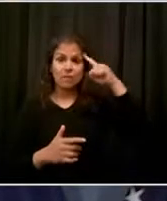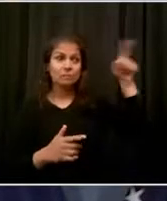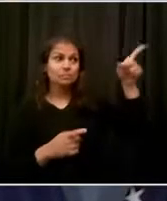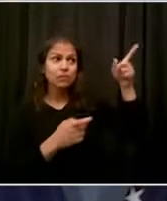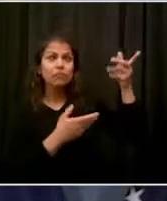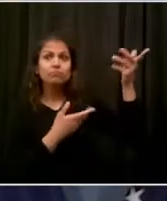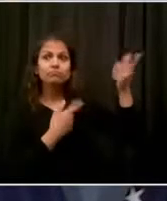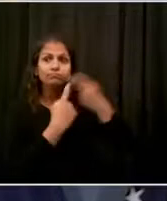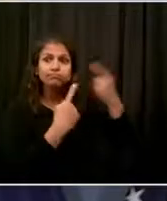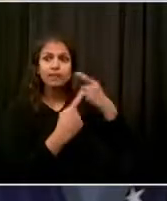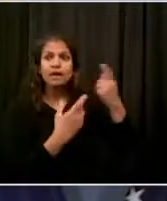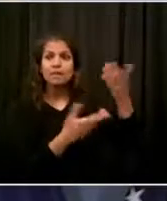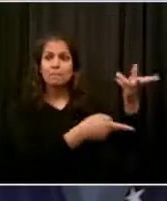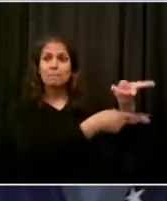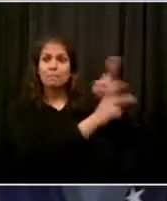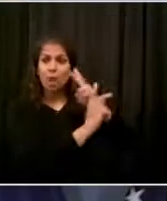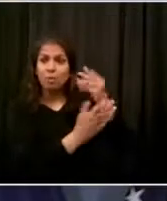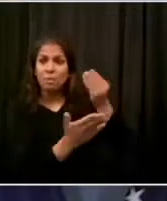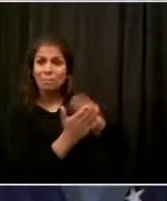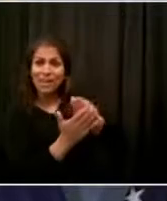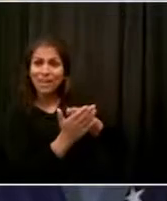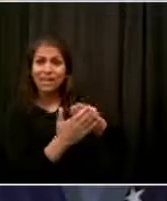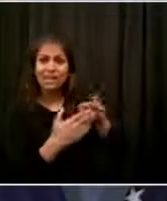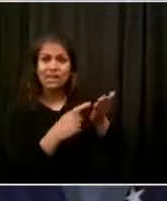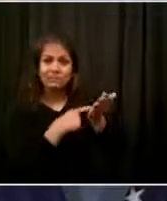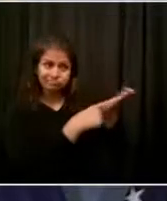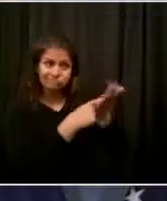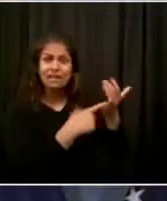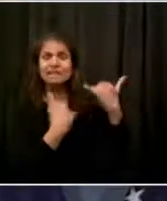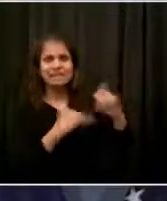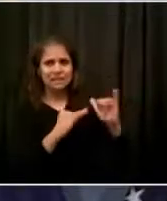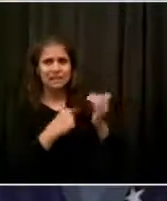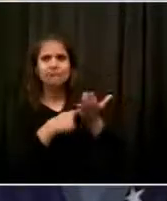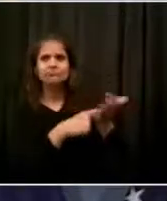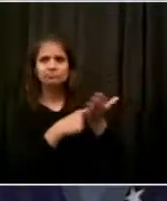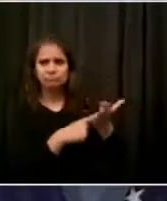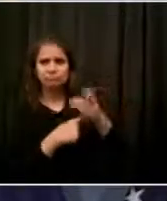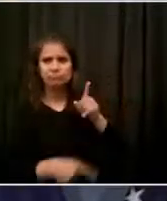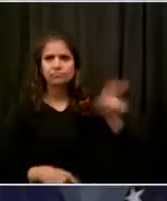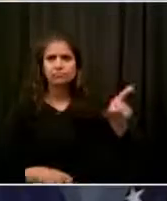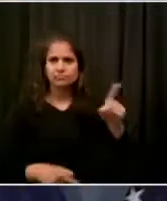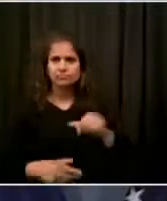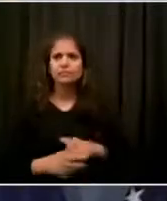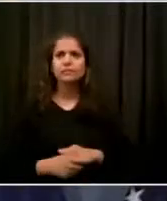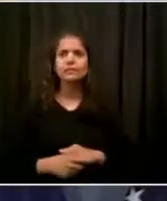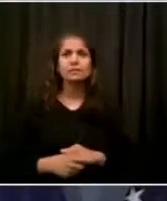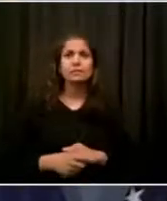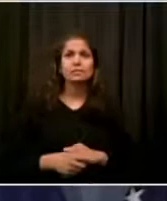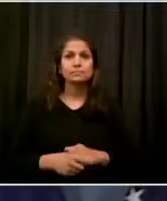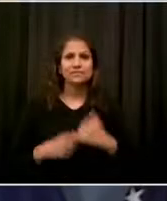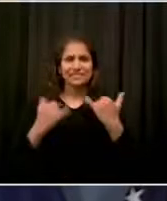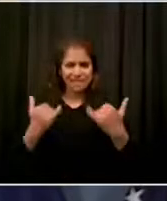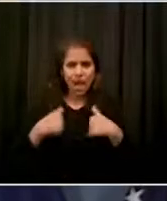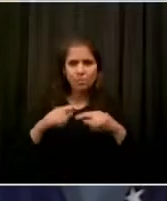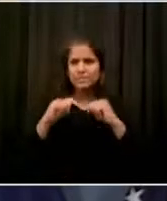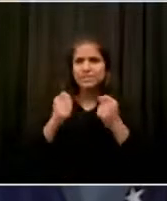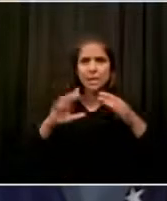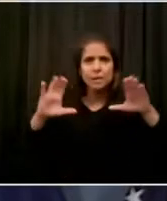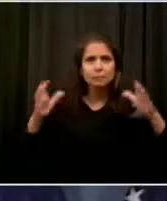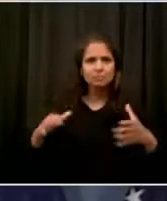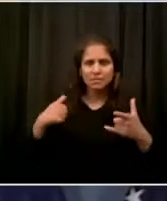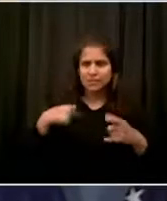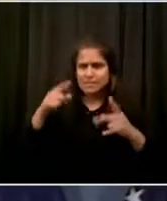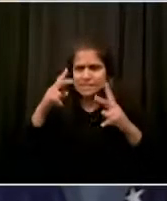And it's not something we want to do, and we're trying to figure out now how that would be grappled with. We're obviously in conversations with the city council on it as well.